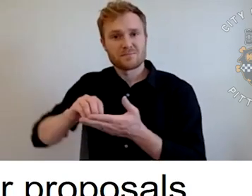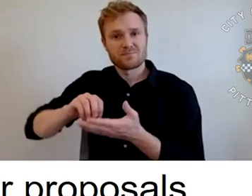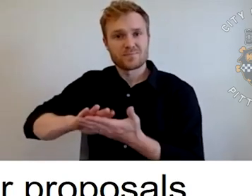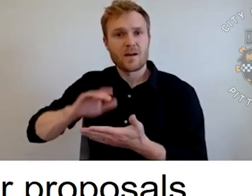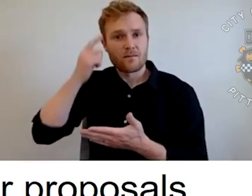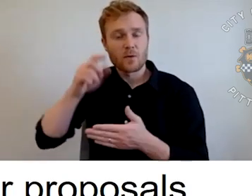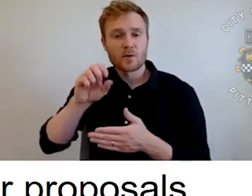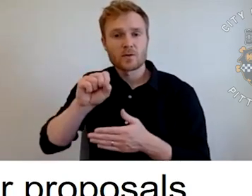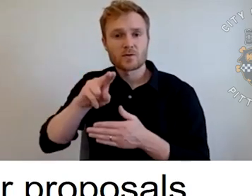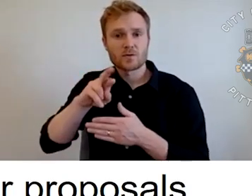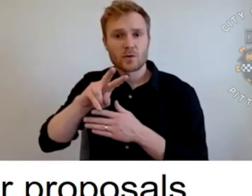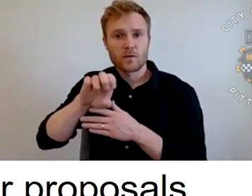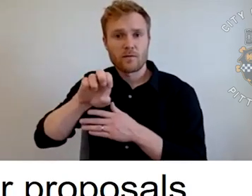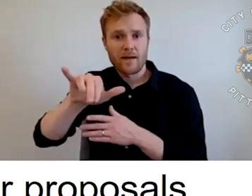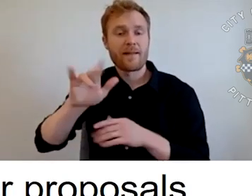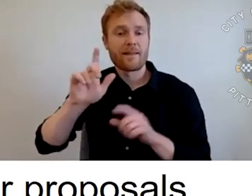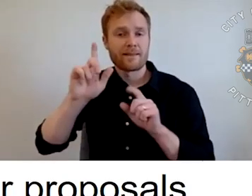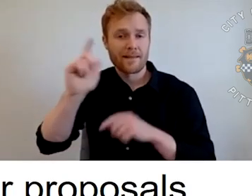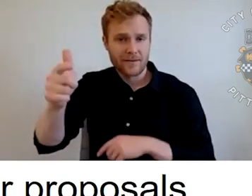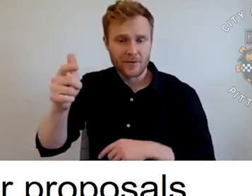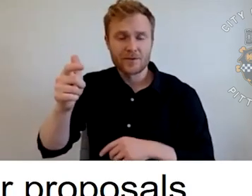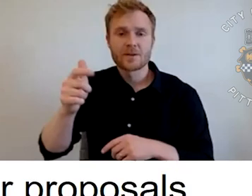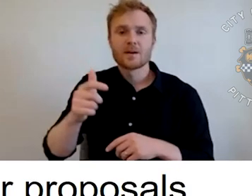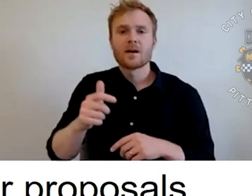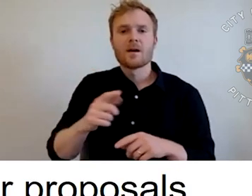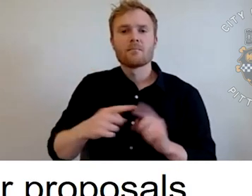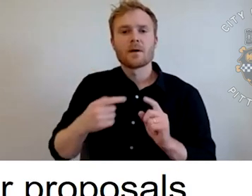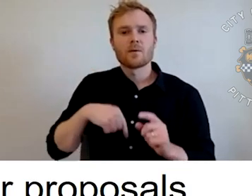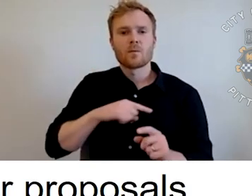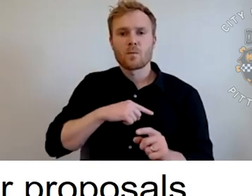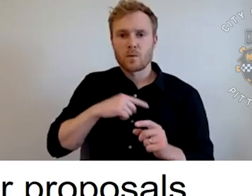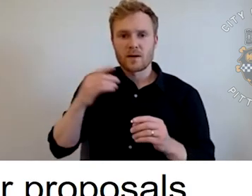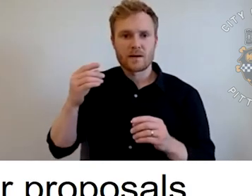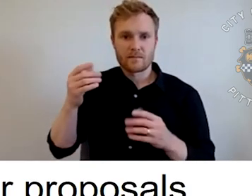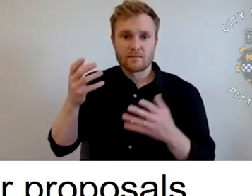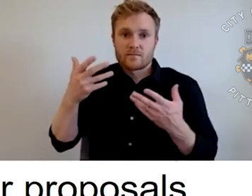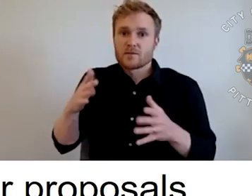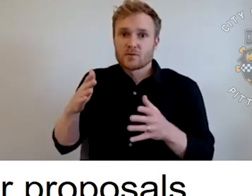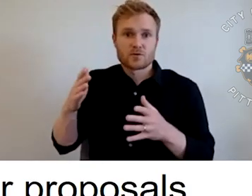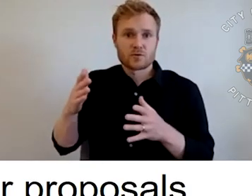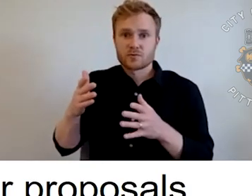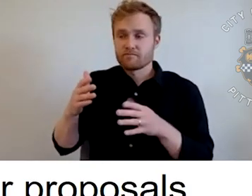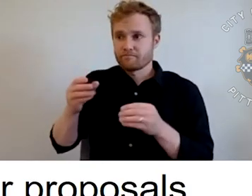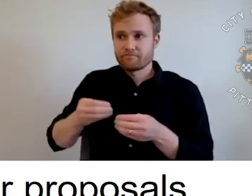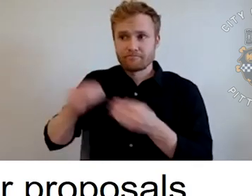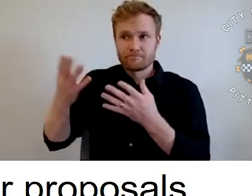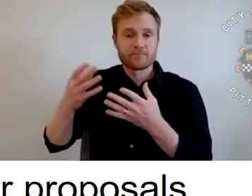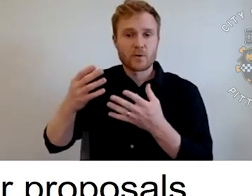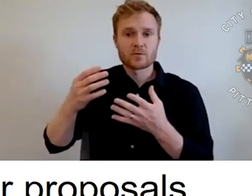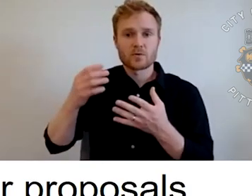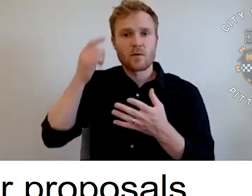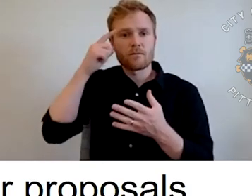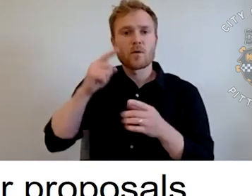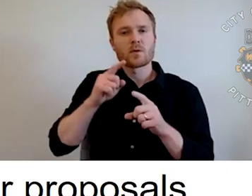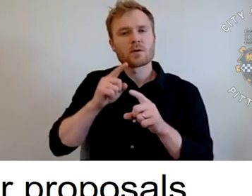for proposals from the departments, from the council offices, and from a few nonprofits who've worked with us in the